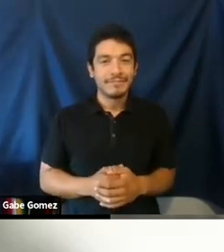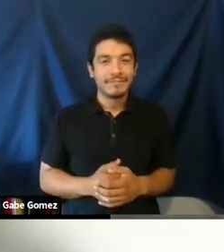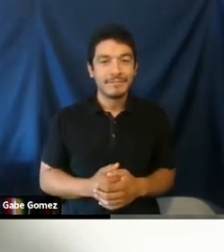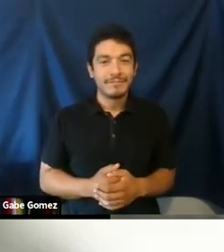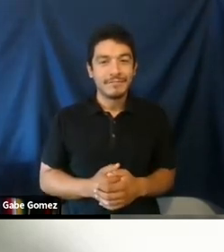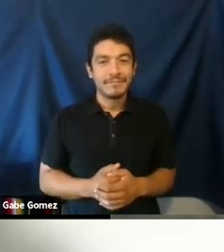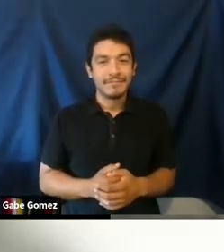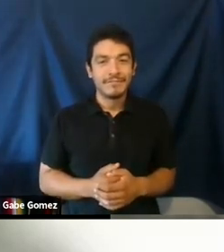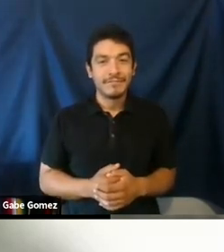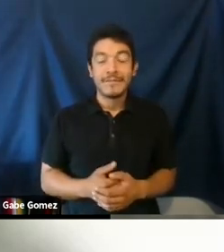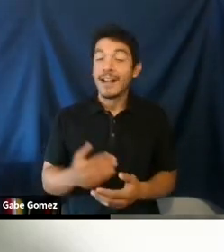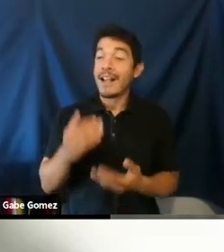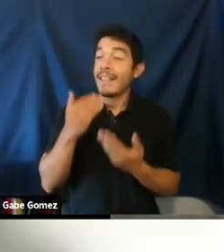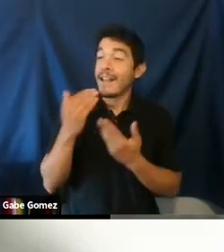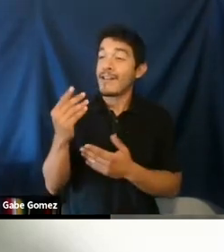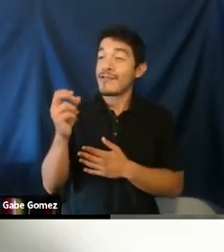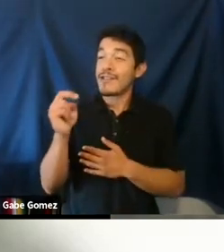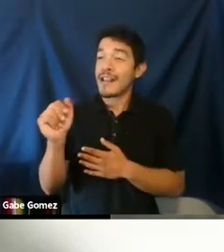today.